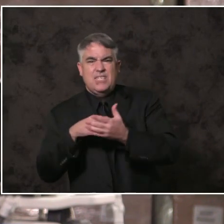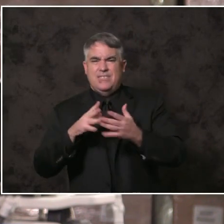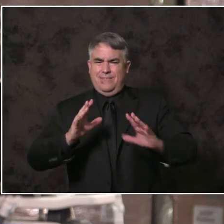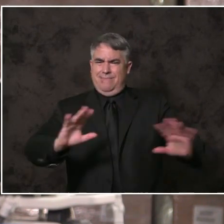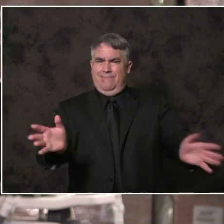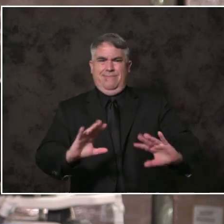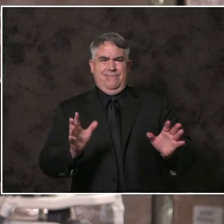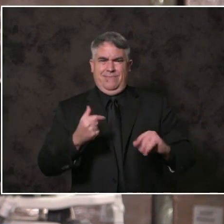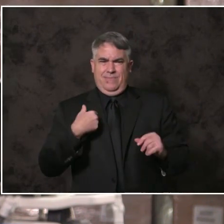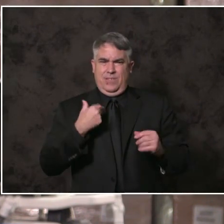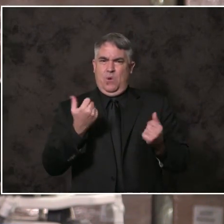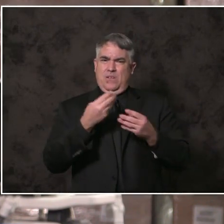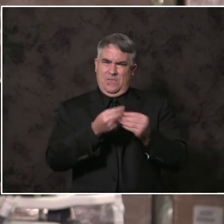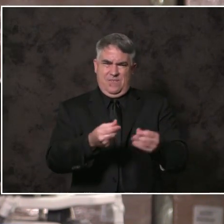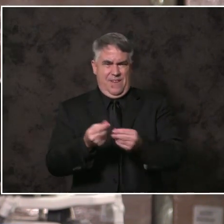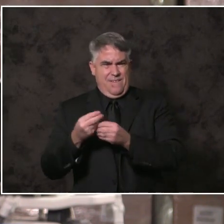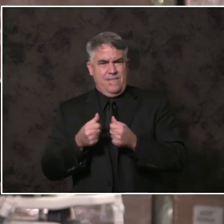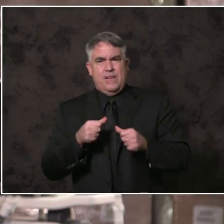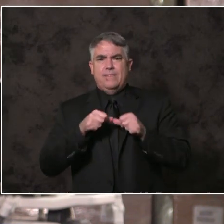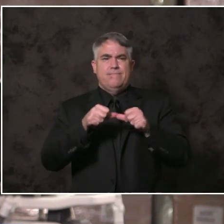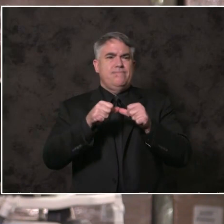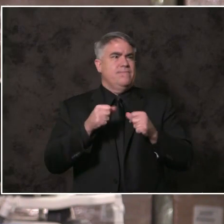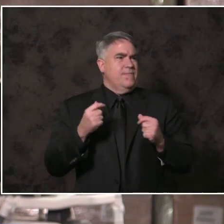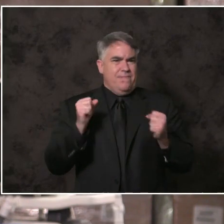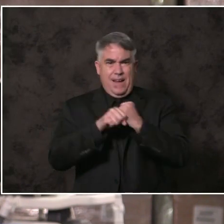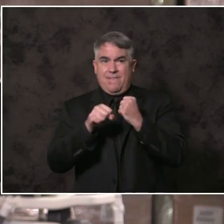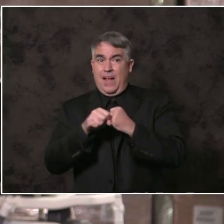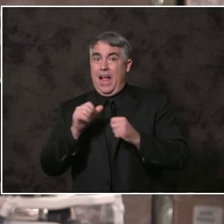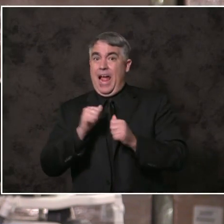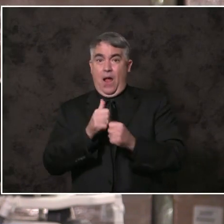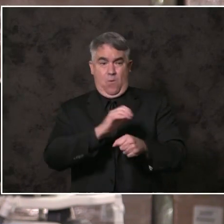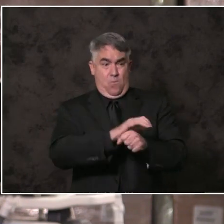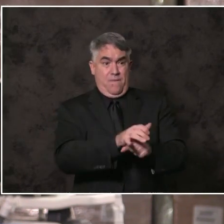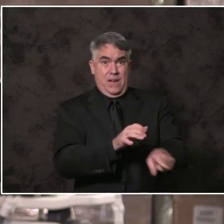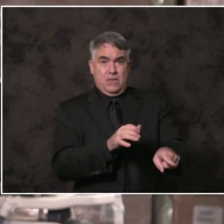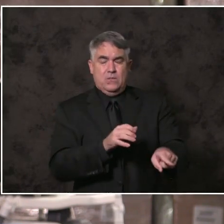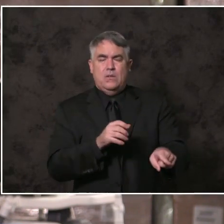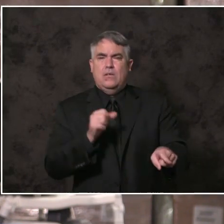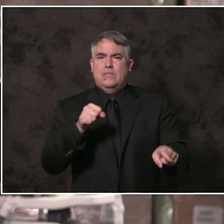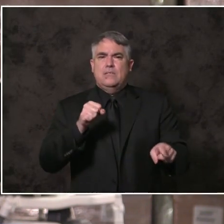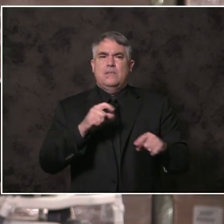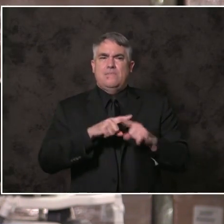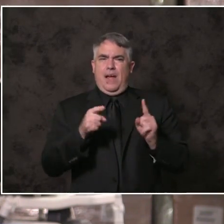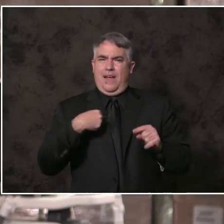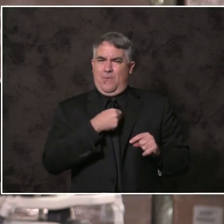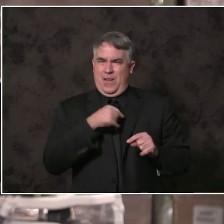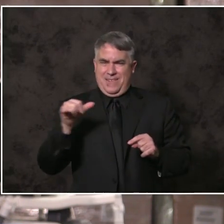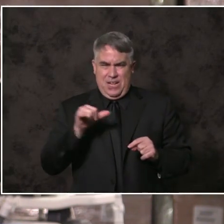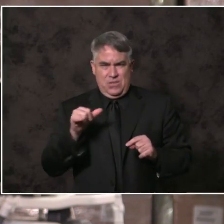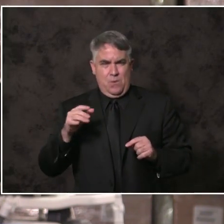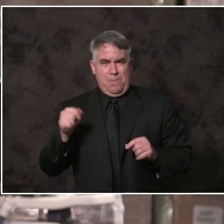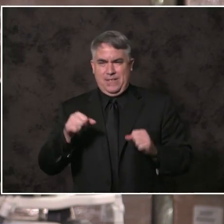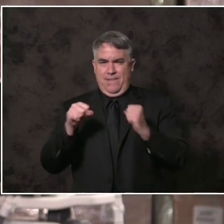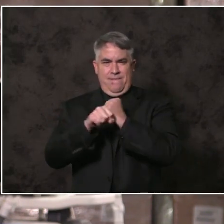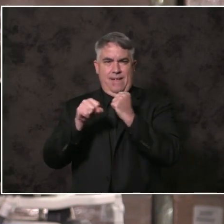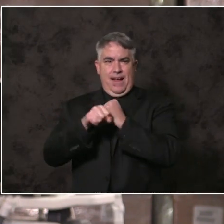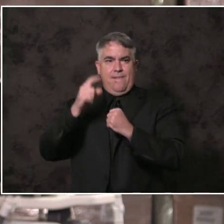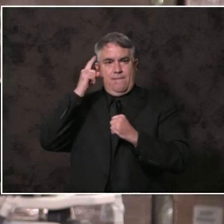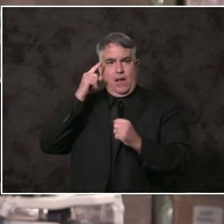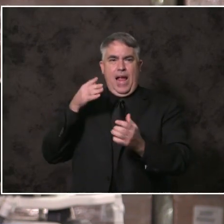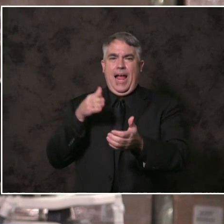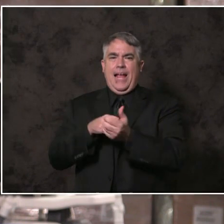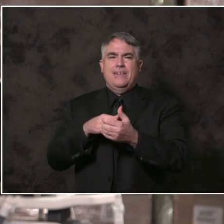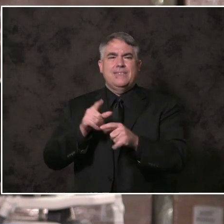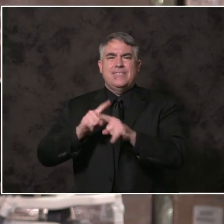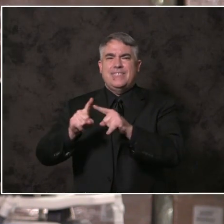continue our fight not only against the coronavirus. But continue our fight against all the underlying